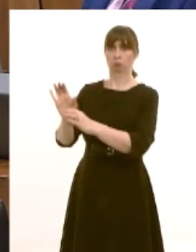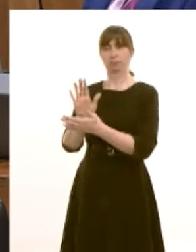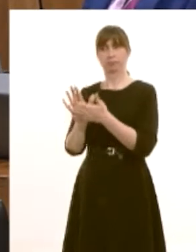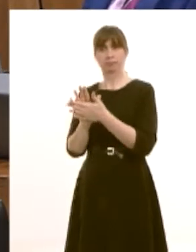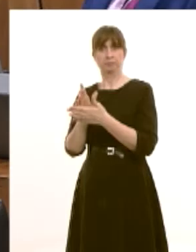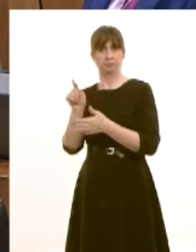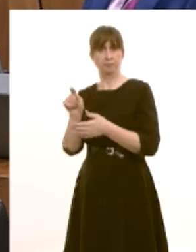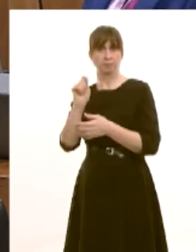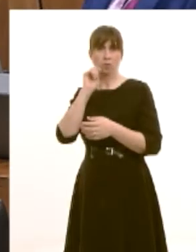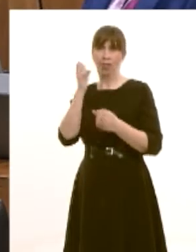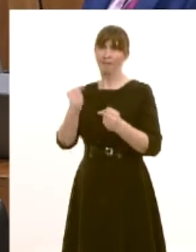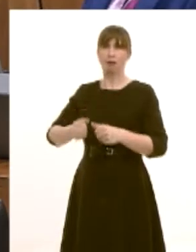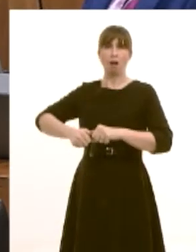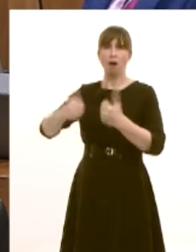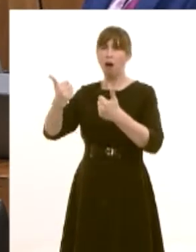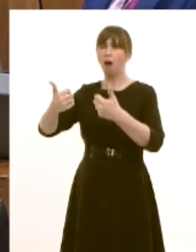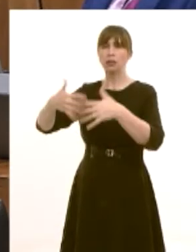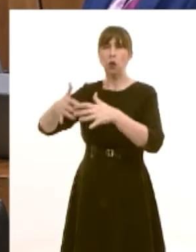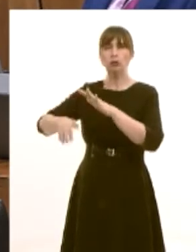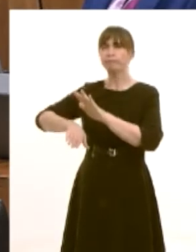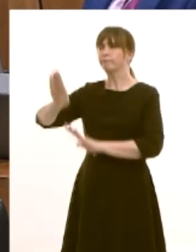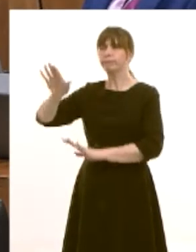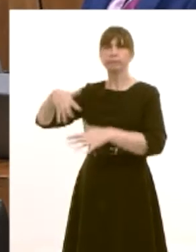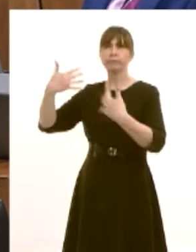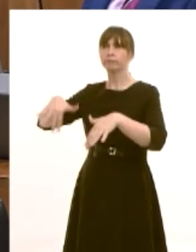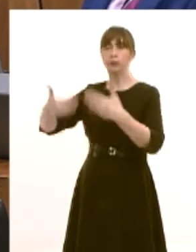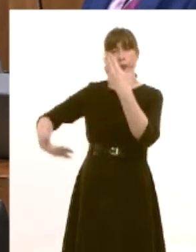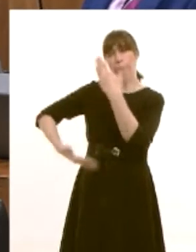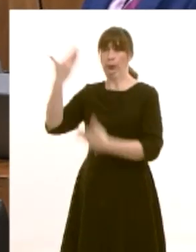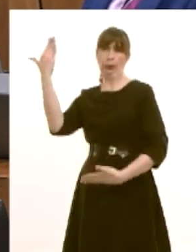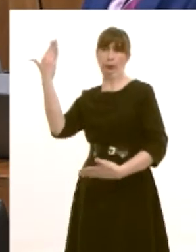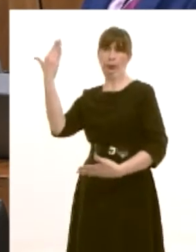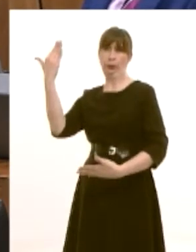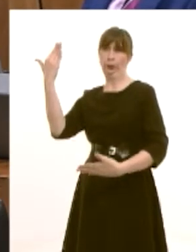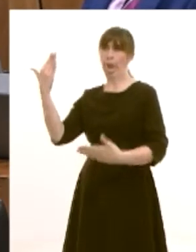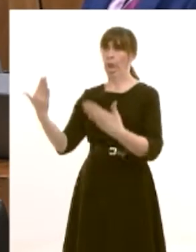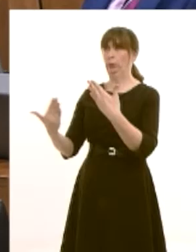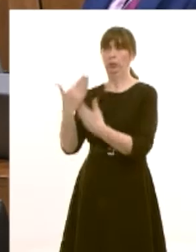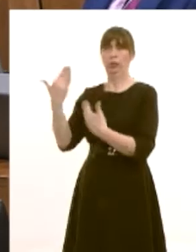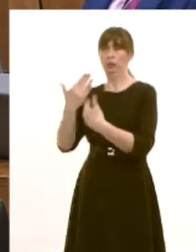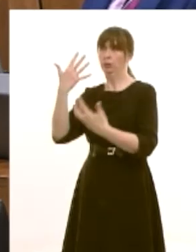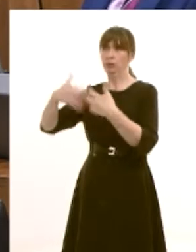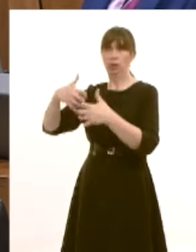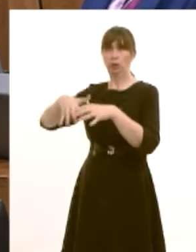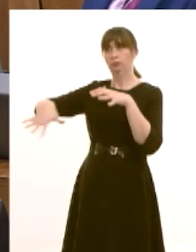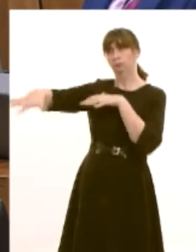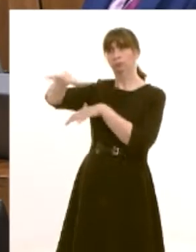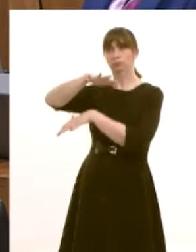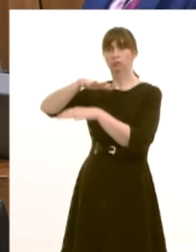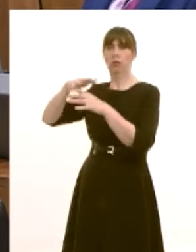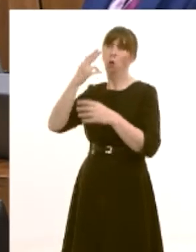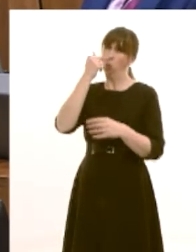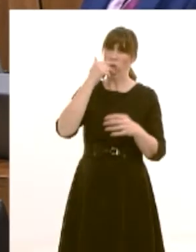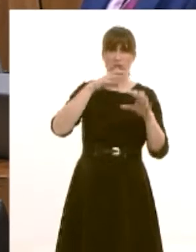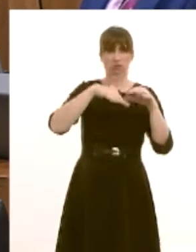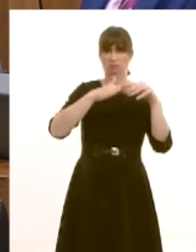state-of-the-art facilities for 811 full-time and 450 part-time students replacing of course the existing buildings which are well past